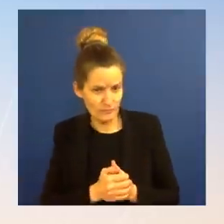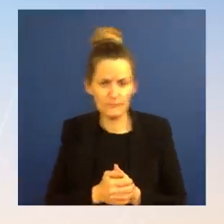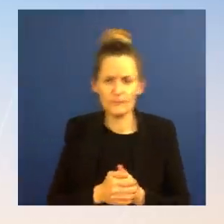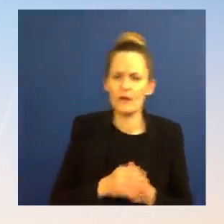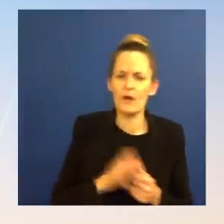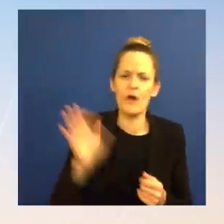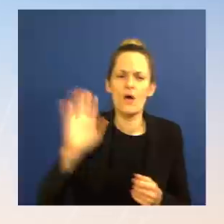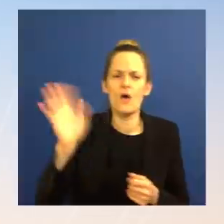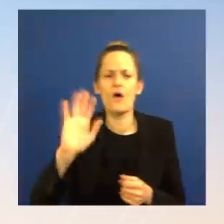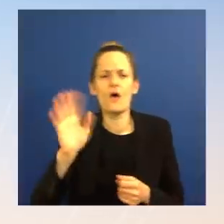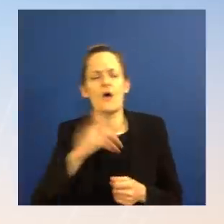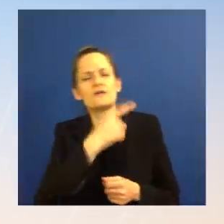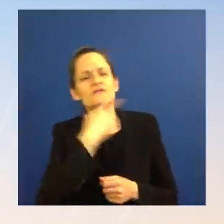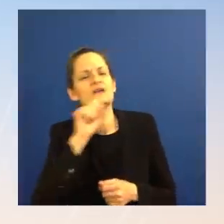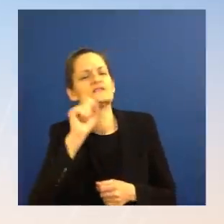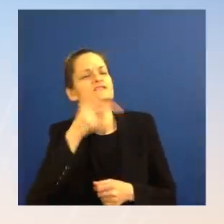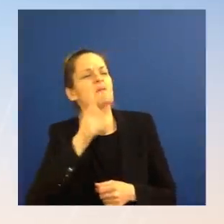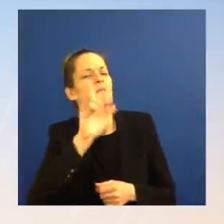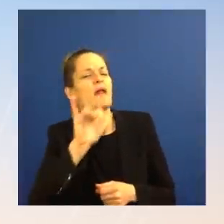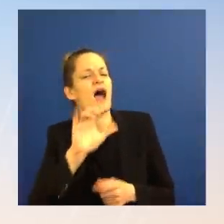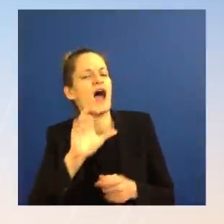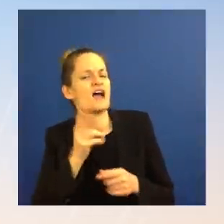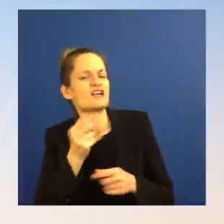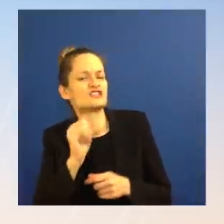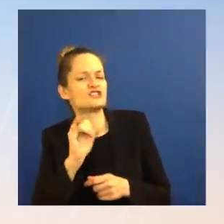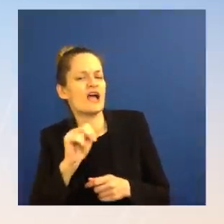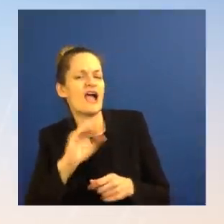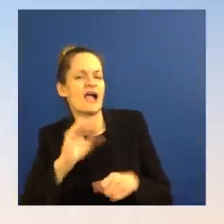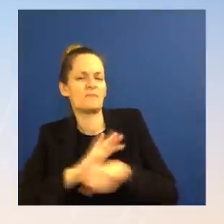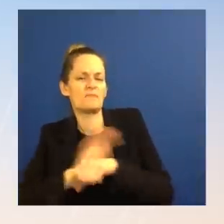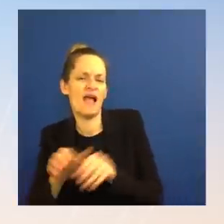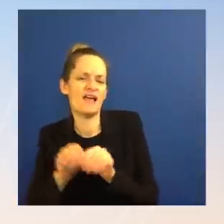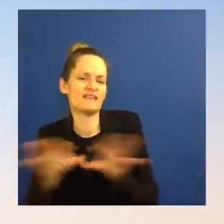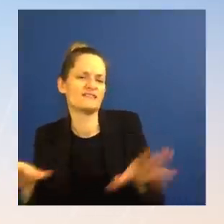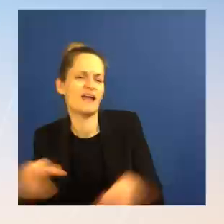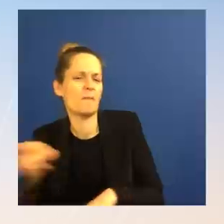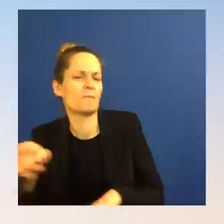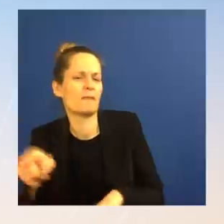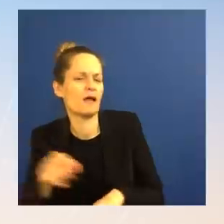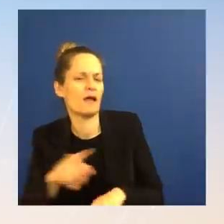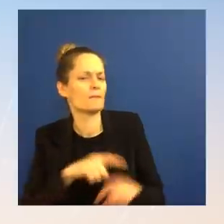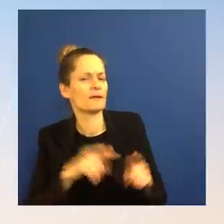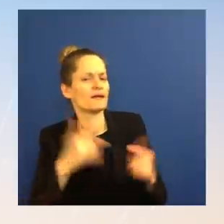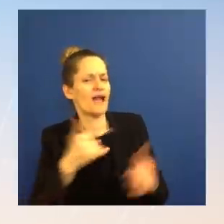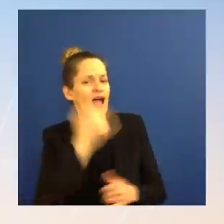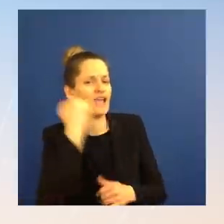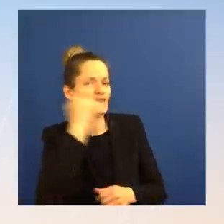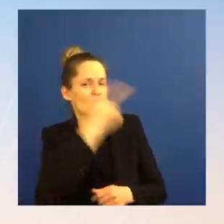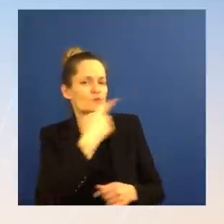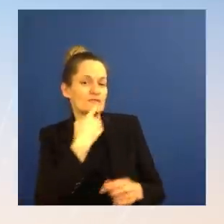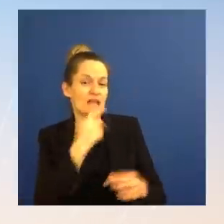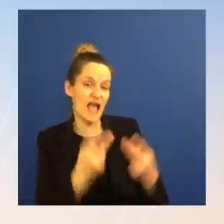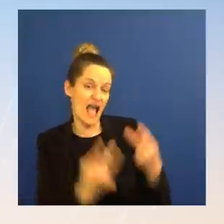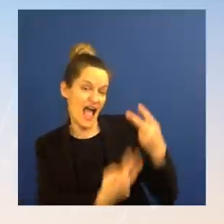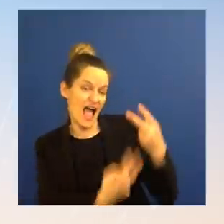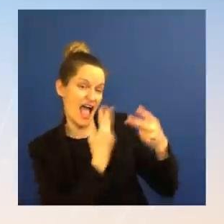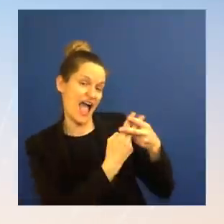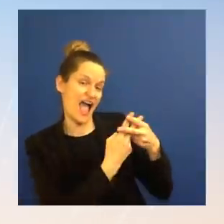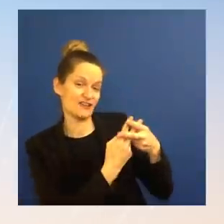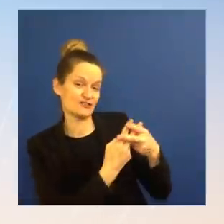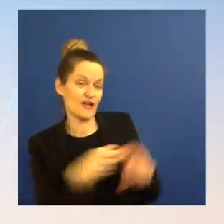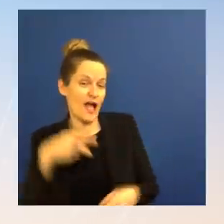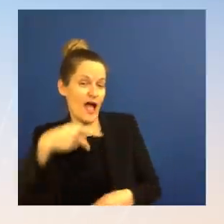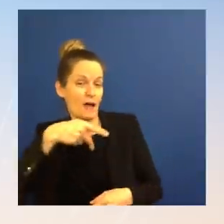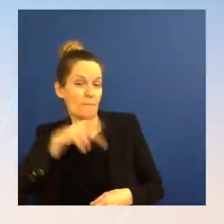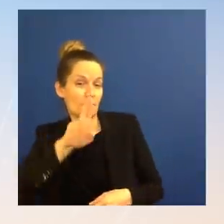knew for months that this was going to be the hashtag Putin price hike, why aren't we just hearing that now? Ms. Well, Peter, if we go back to six months ago, I don't